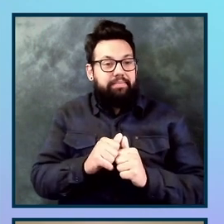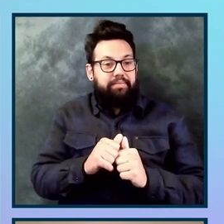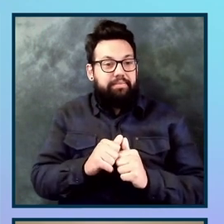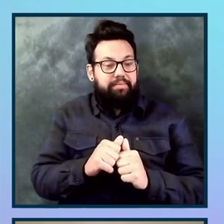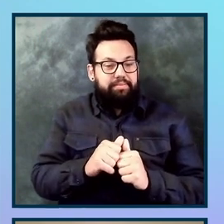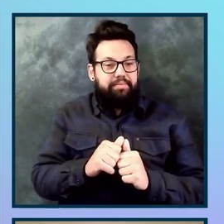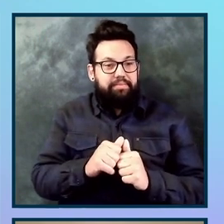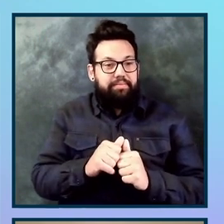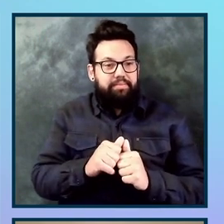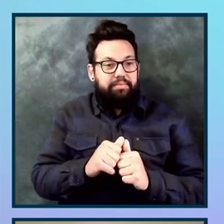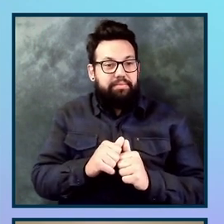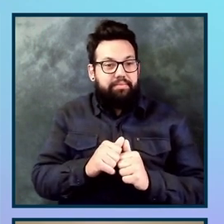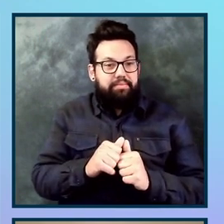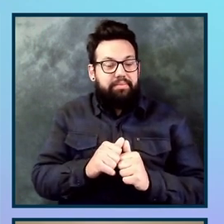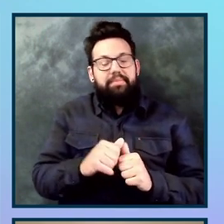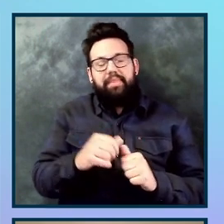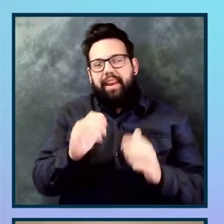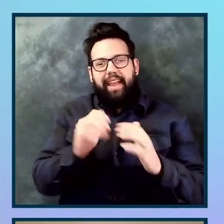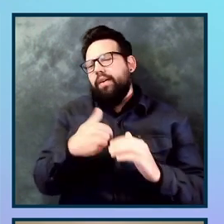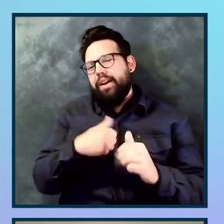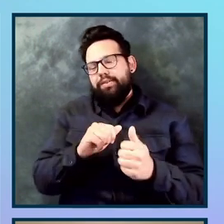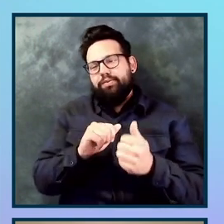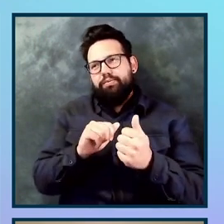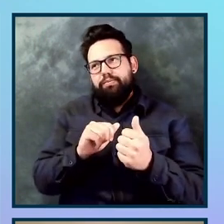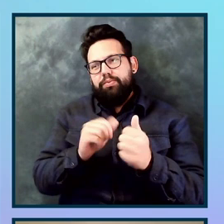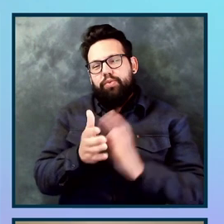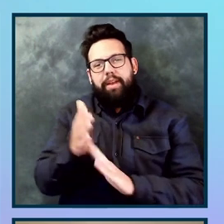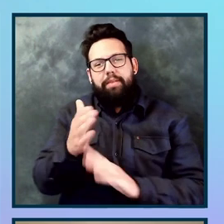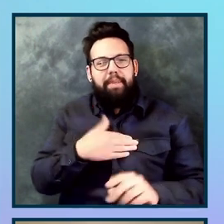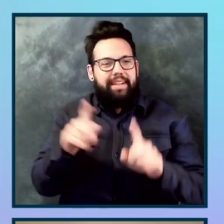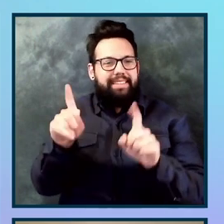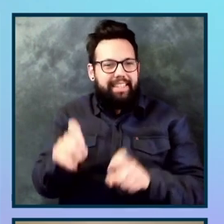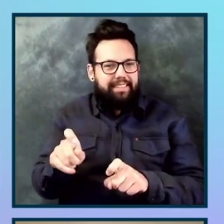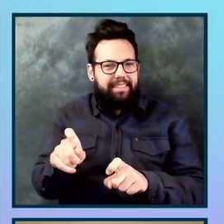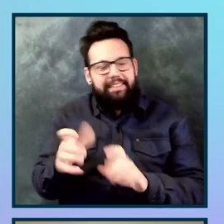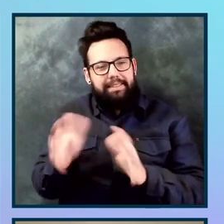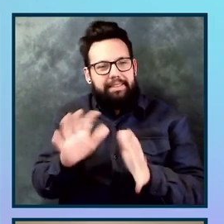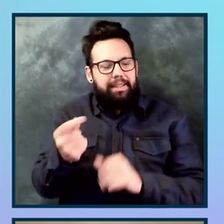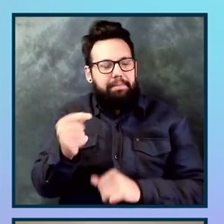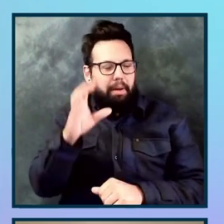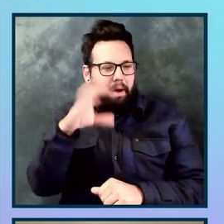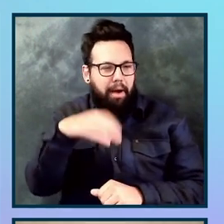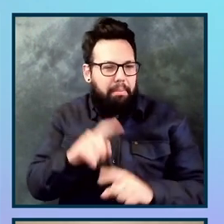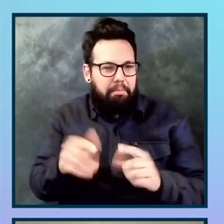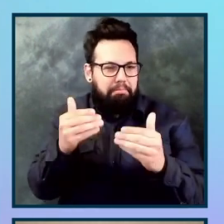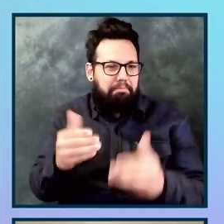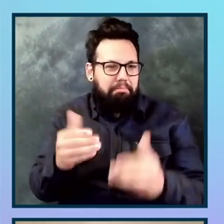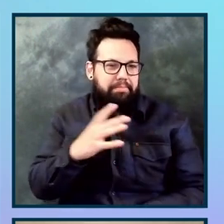in a, uh, in a funny fashion, but like I said, we just learned from, from the testing we did. Uh, so the last thing I want to show you